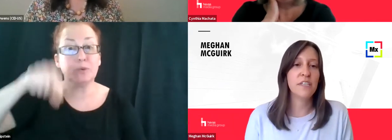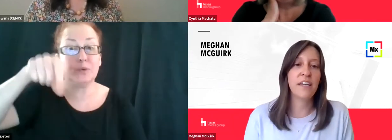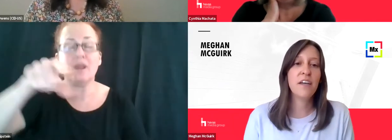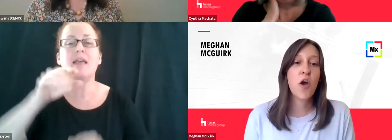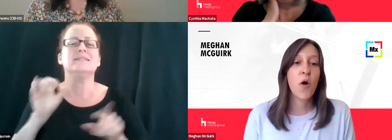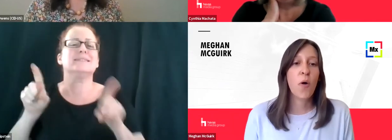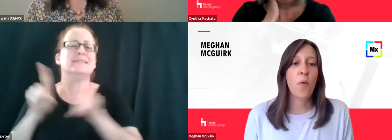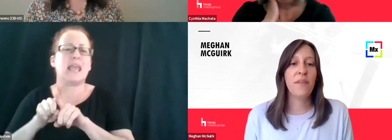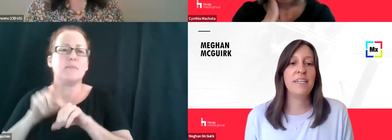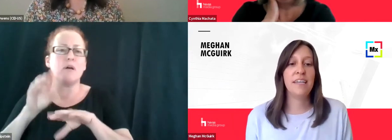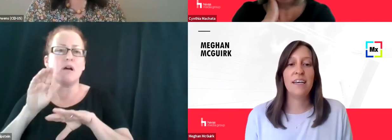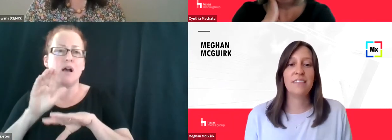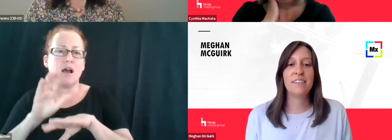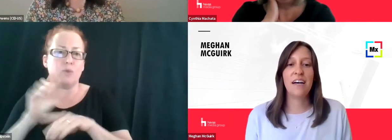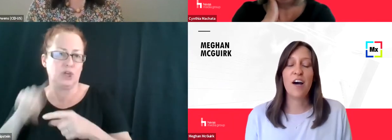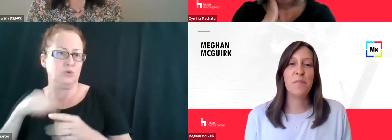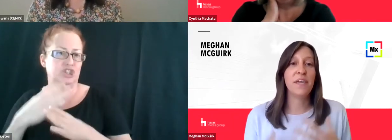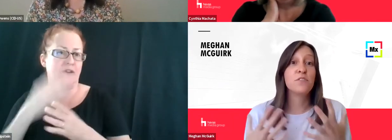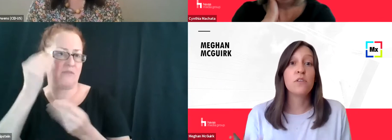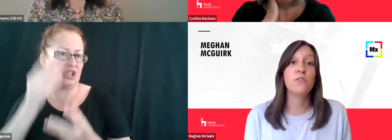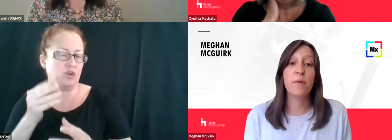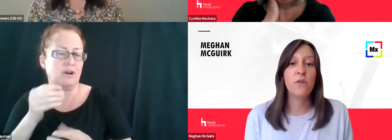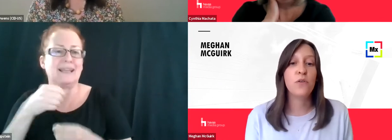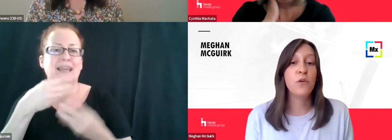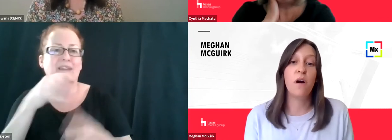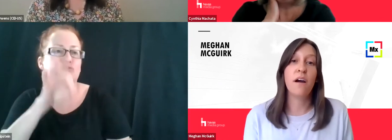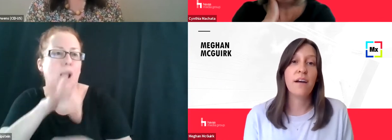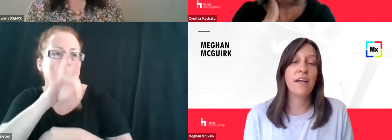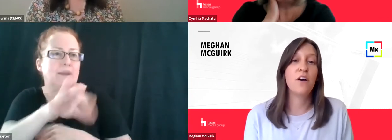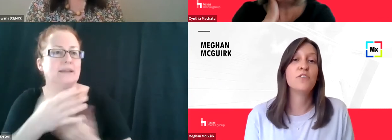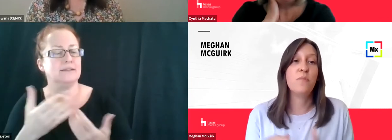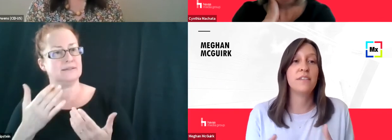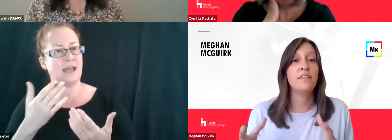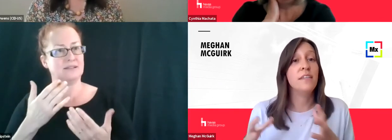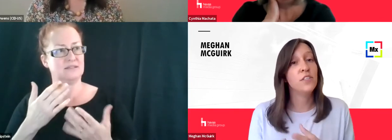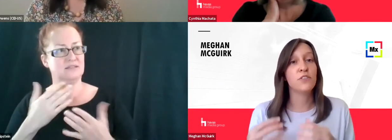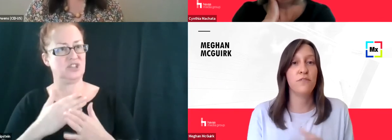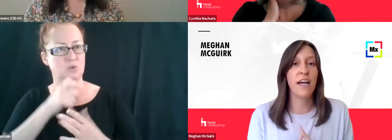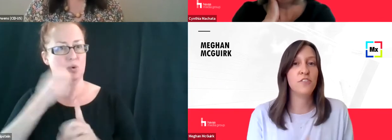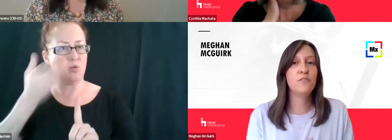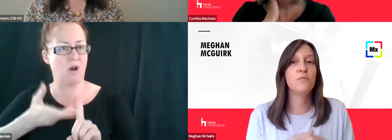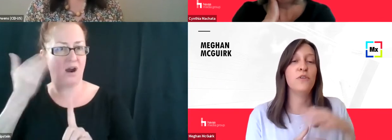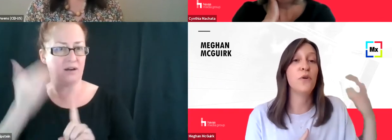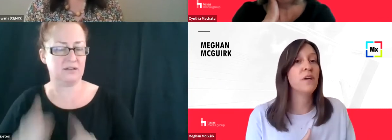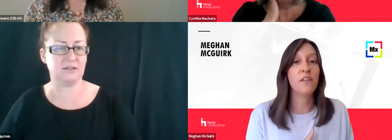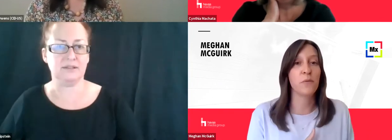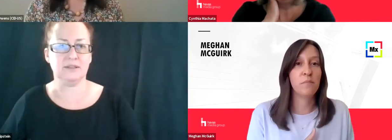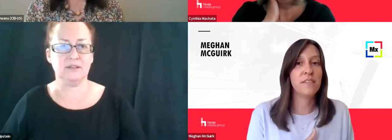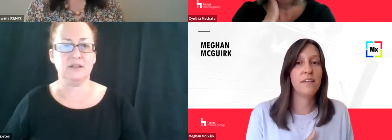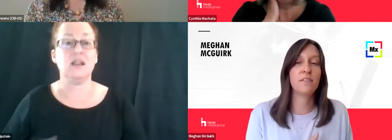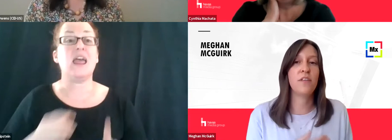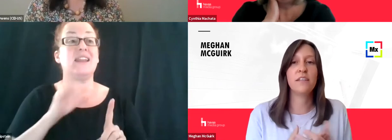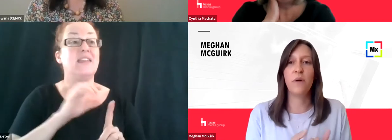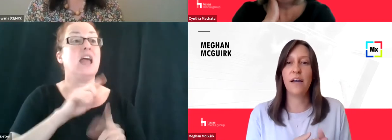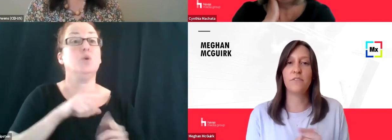essentially what that does, um, it gives clues about who you are and it also makes it easier to find you when you go to other